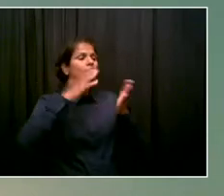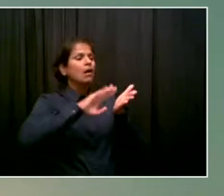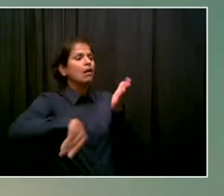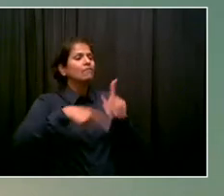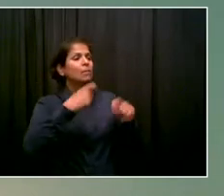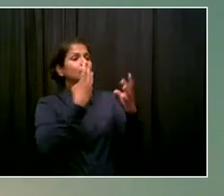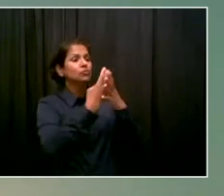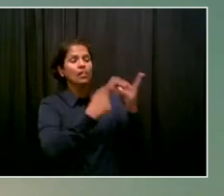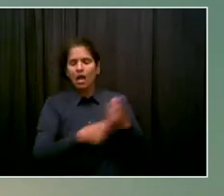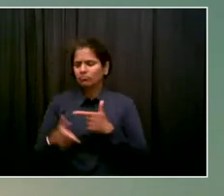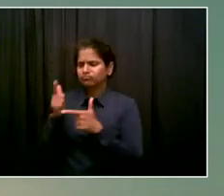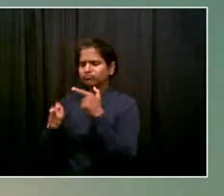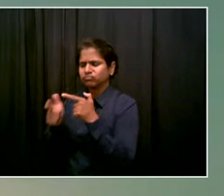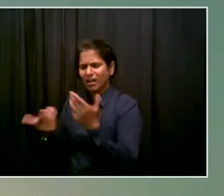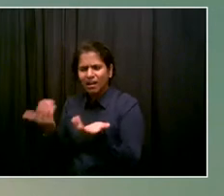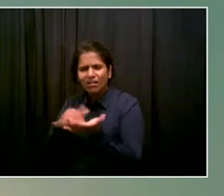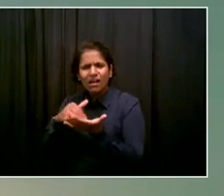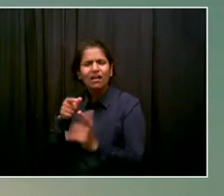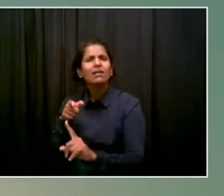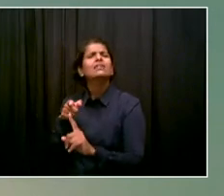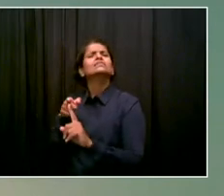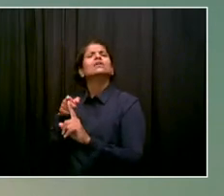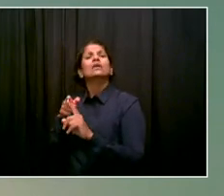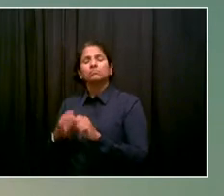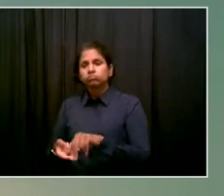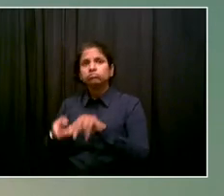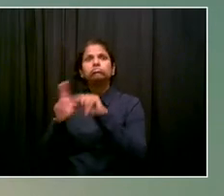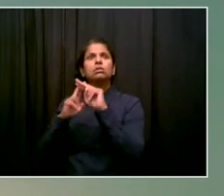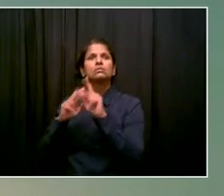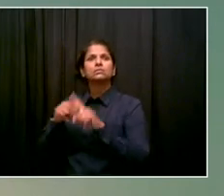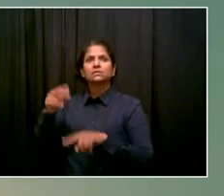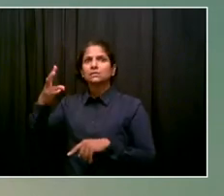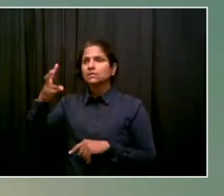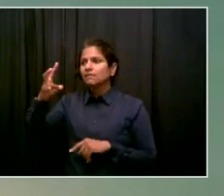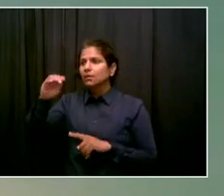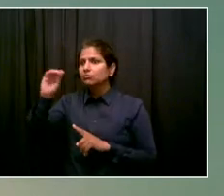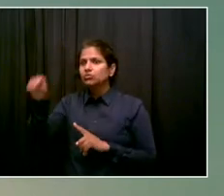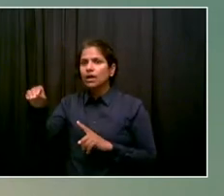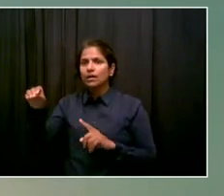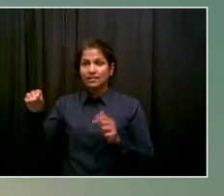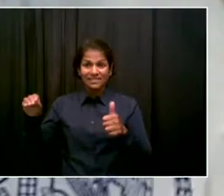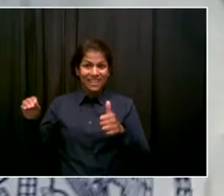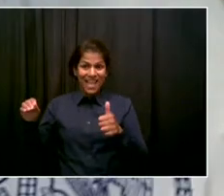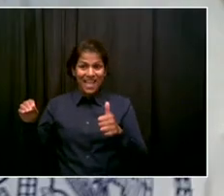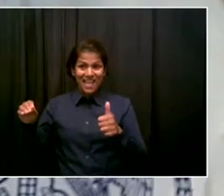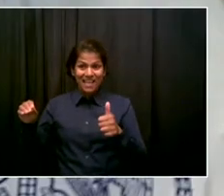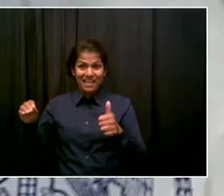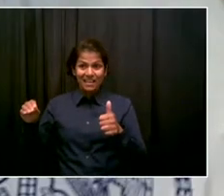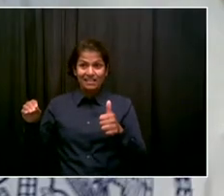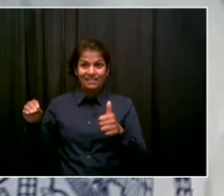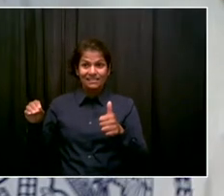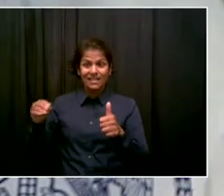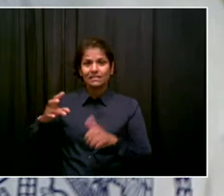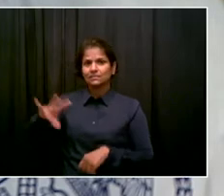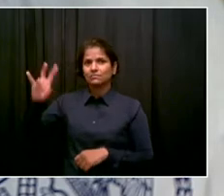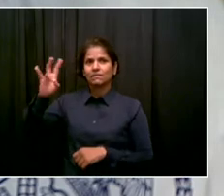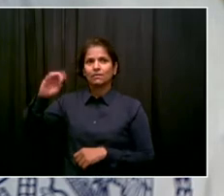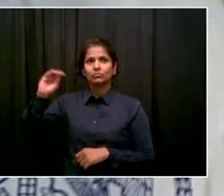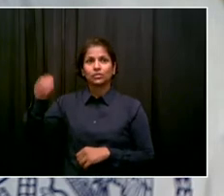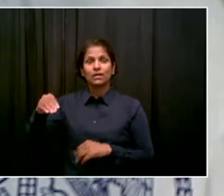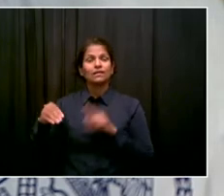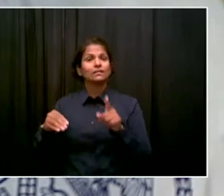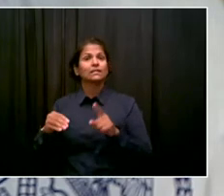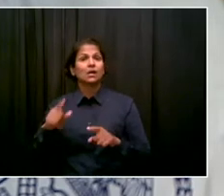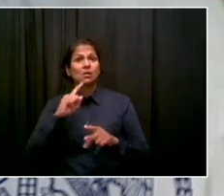shootings, as also as victims, in greater race than before. That's the bottom line, Marla. And we'll get you all the background facts.